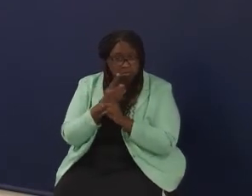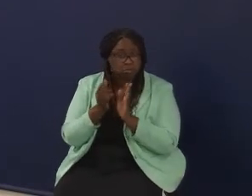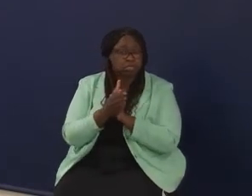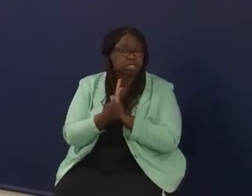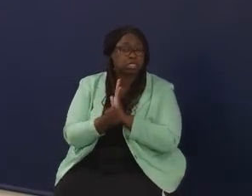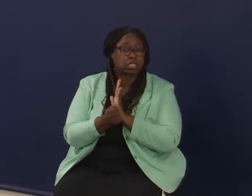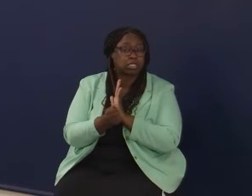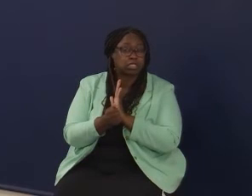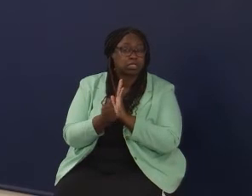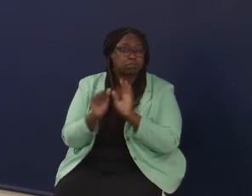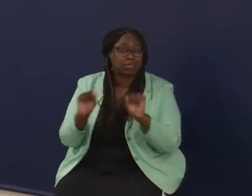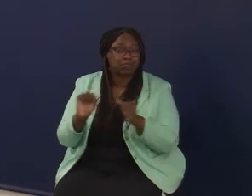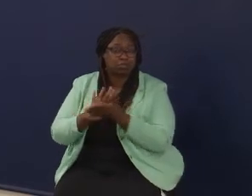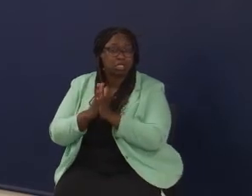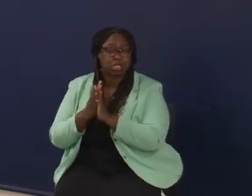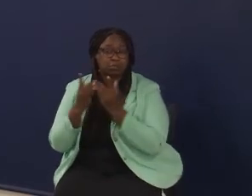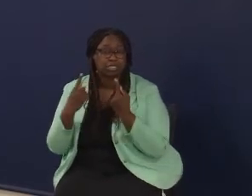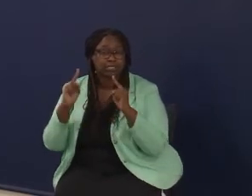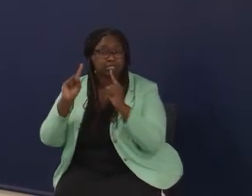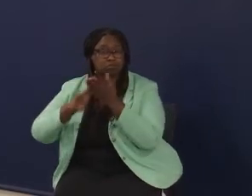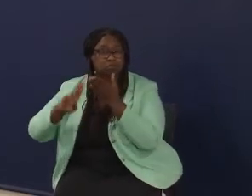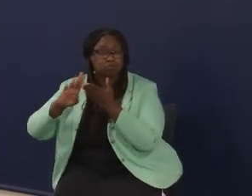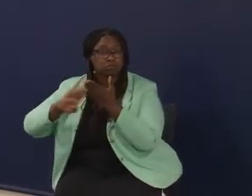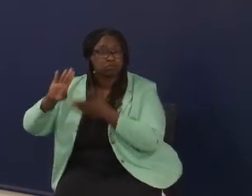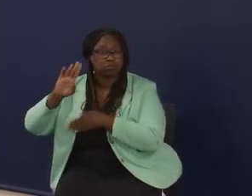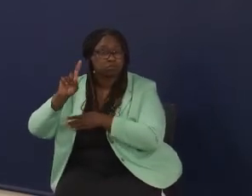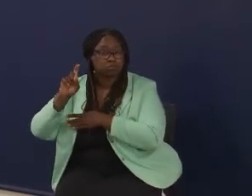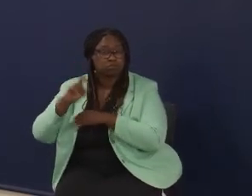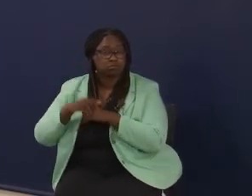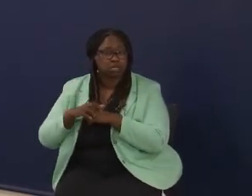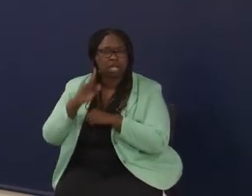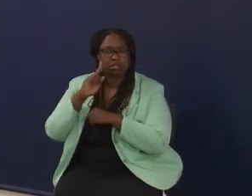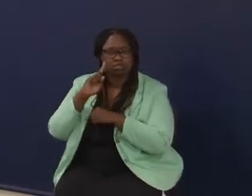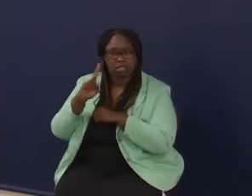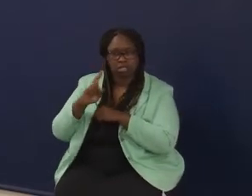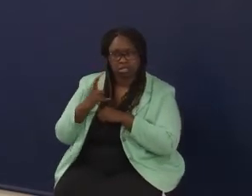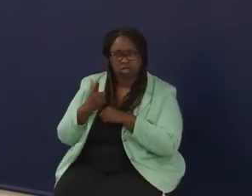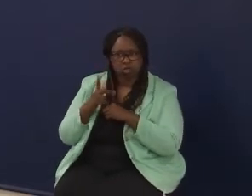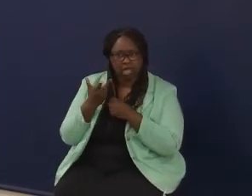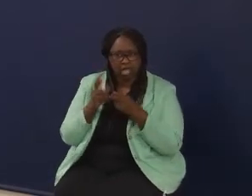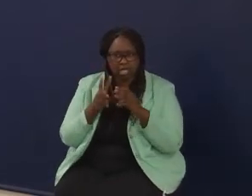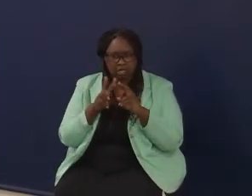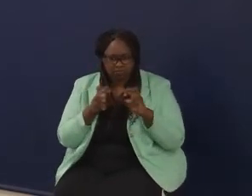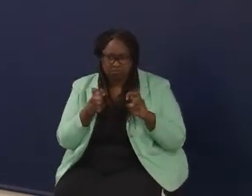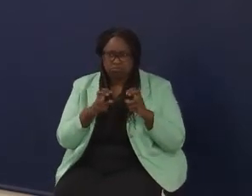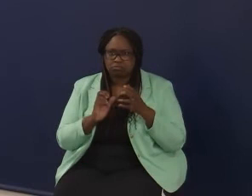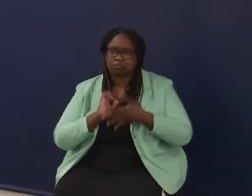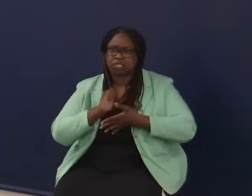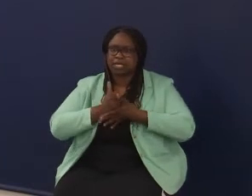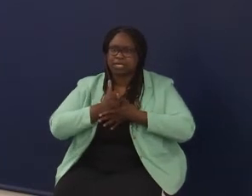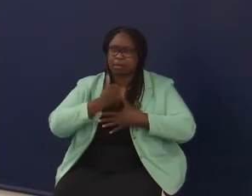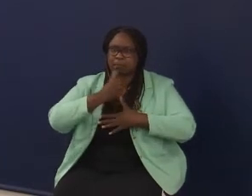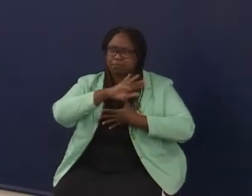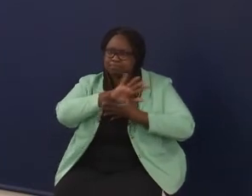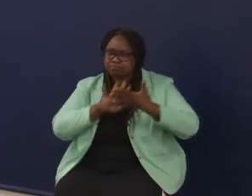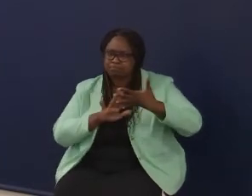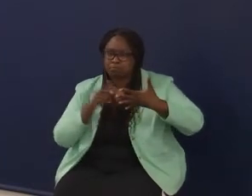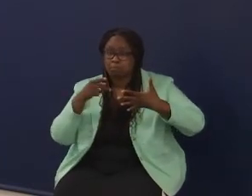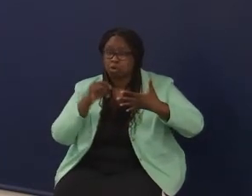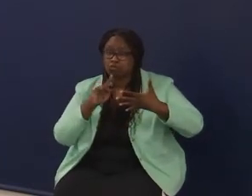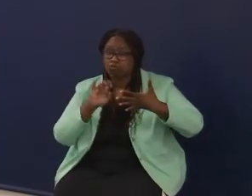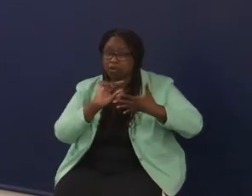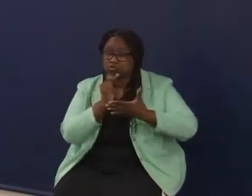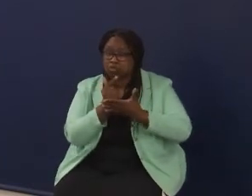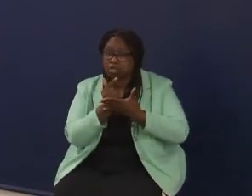order to be successful on the post-secondary level? And I think that's where the profile of a graduate really comes back into play, the deeper learning,